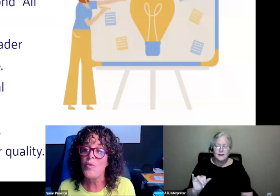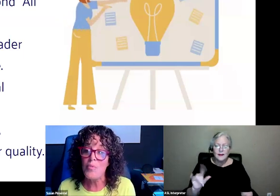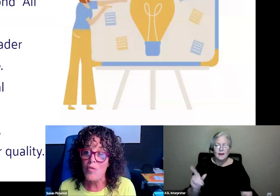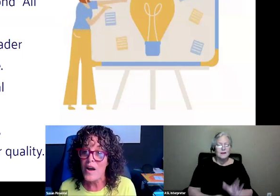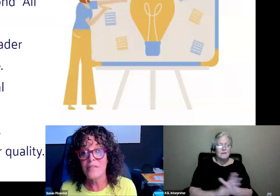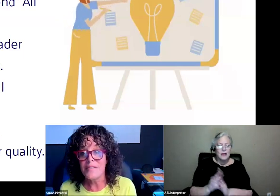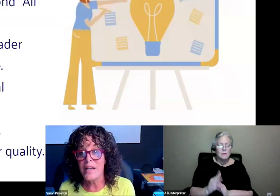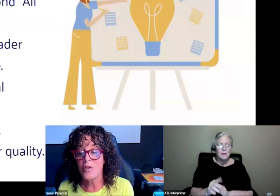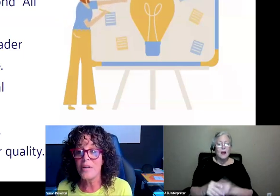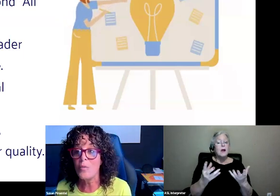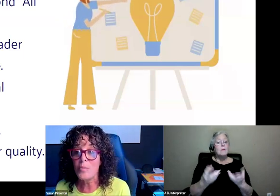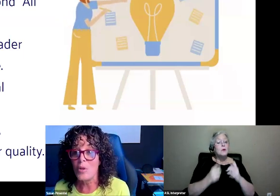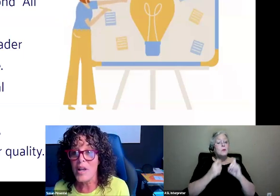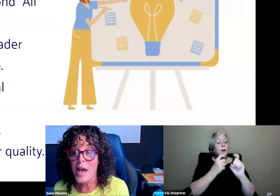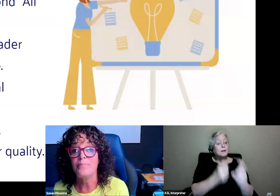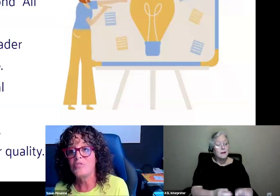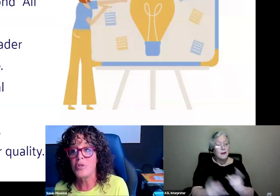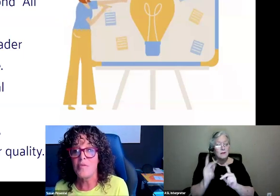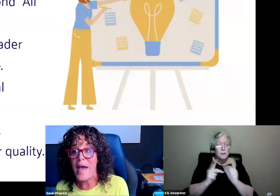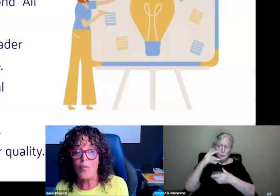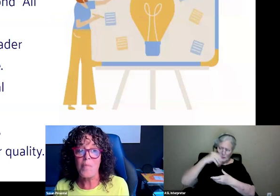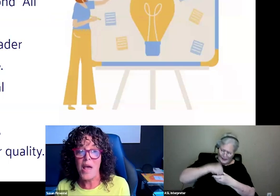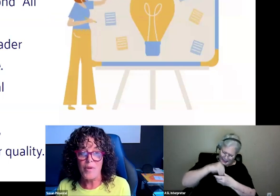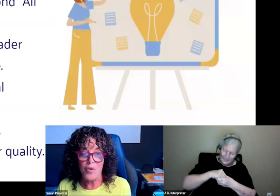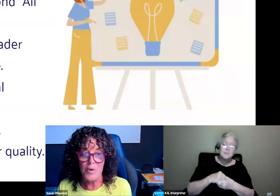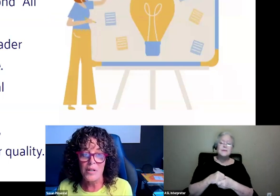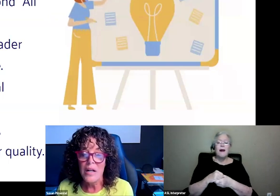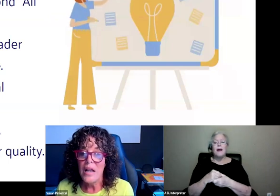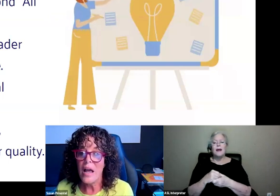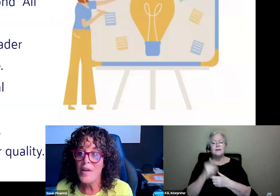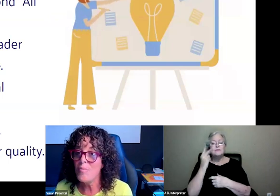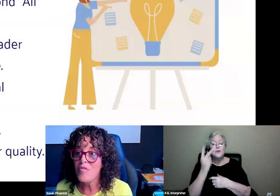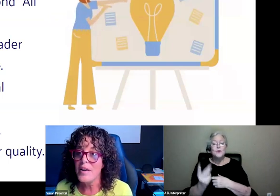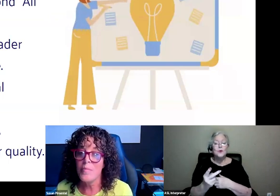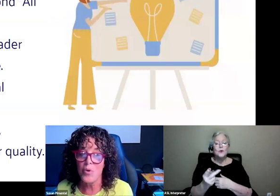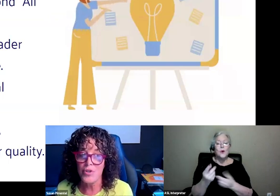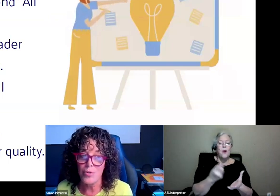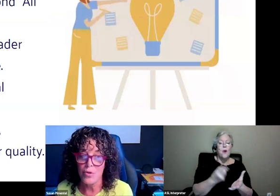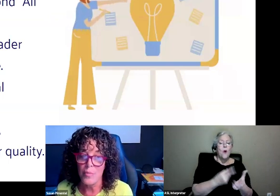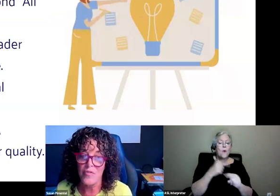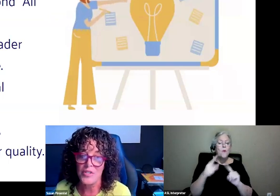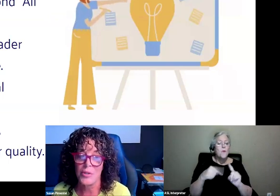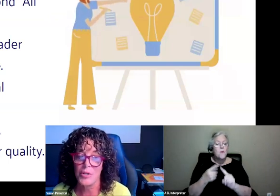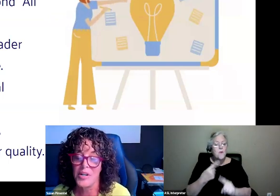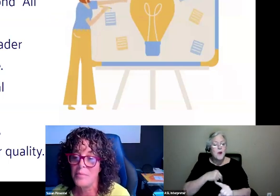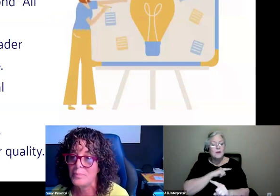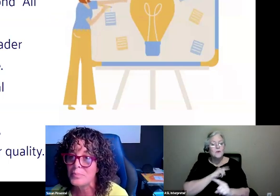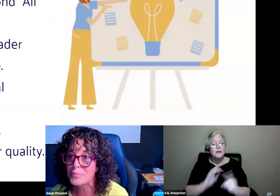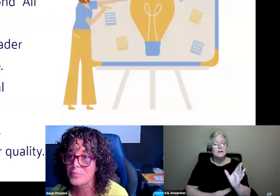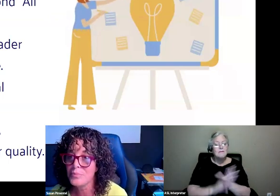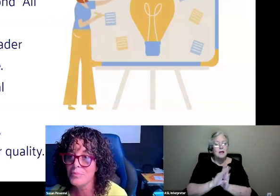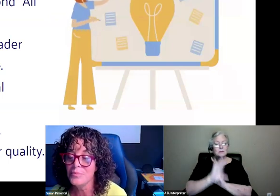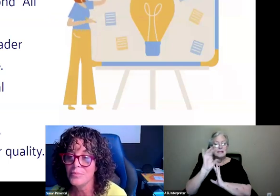look when we profiled these eight curricula. What did we look at? Sort of a backward map, if you will. And then provide an important tool for professional learning.